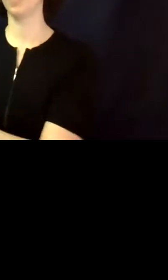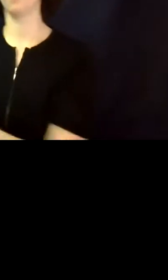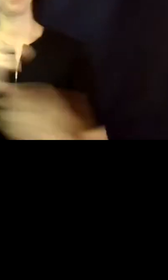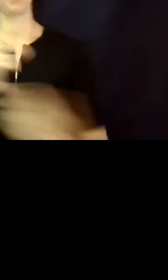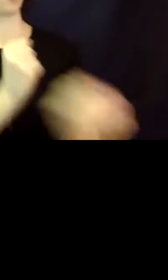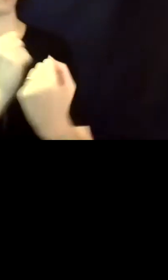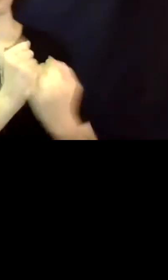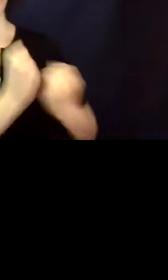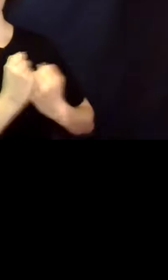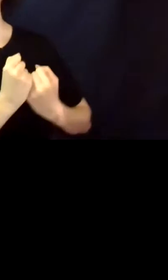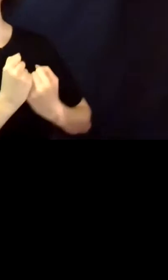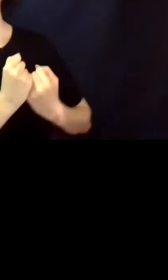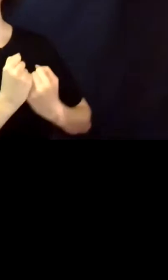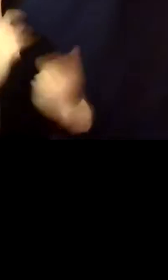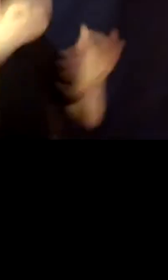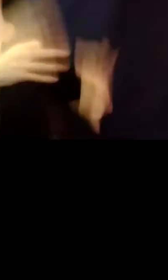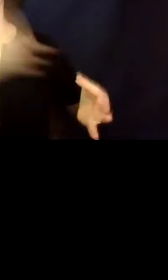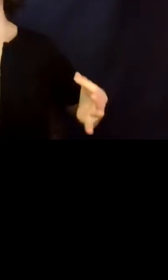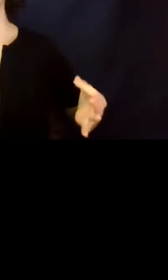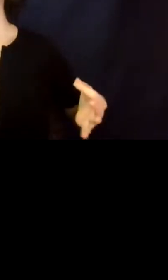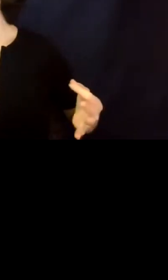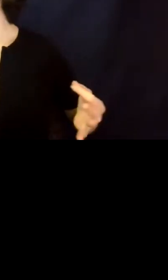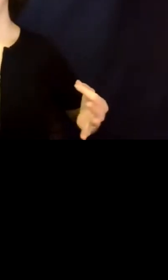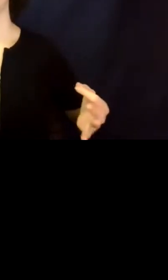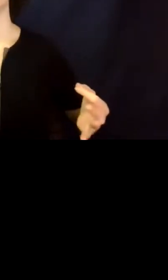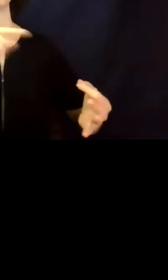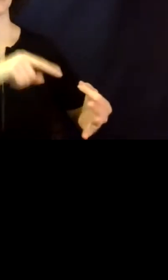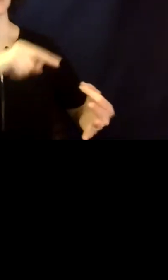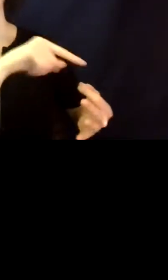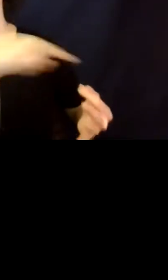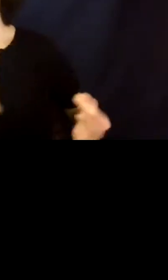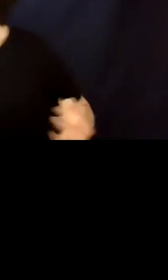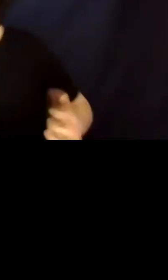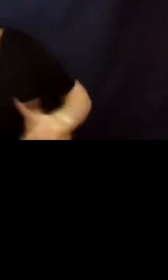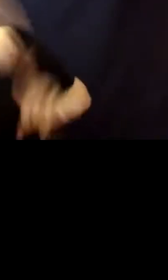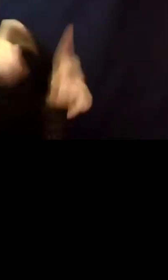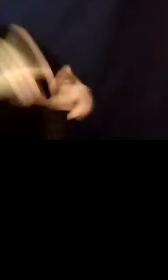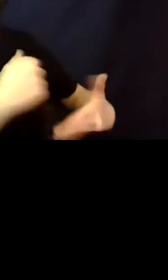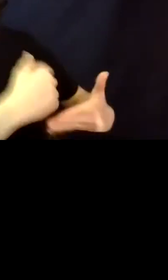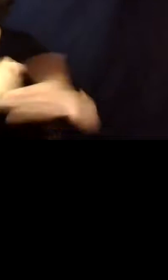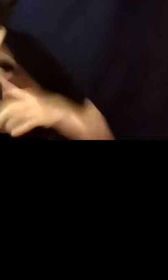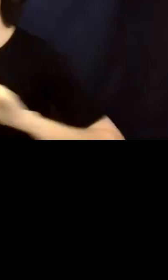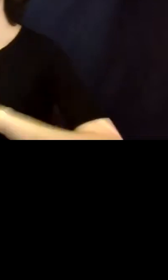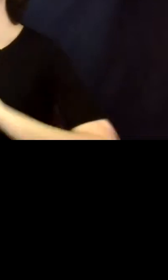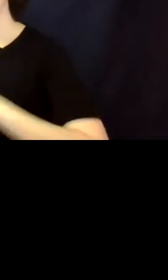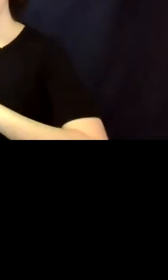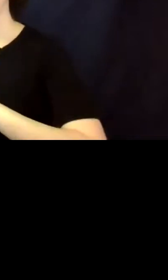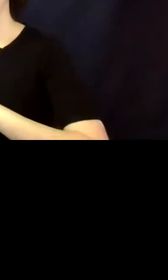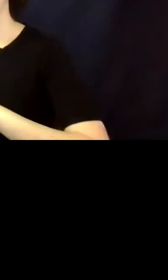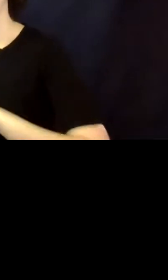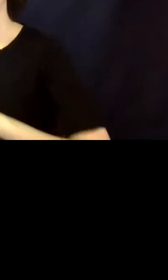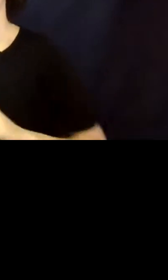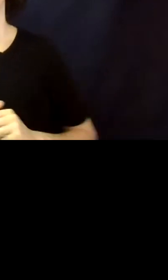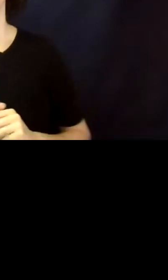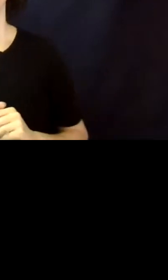The supporters are solely there to, um, help answer questions that the individual has about the decision that they're, they're trying to